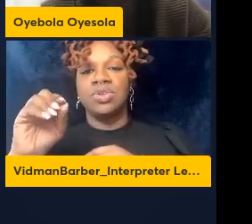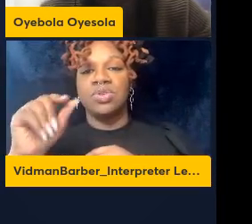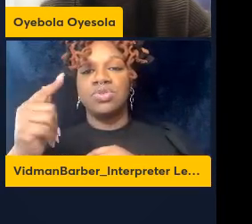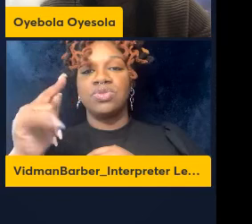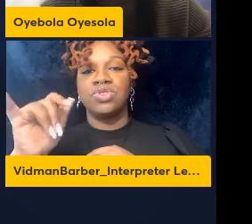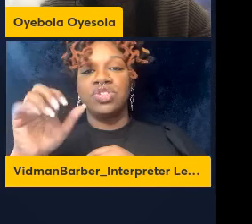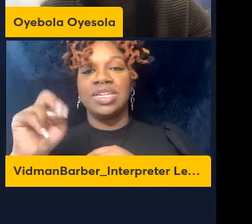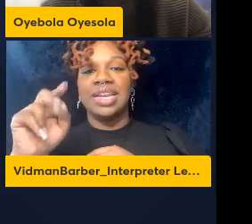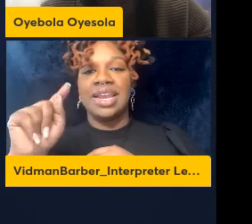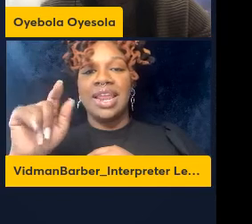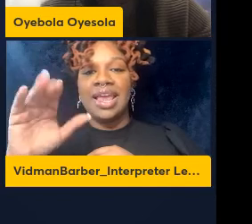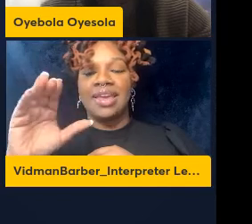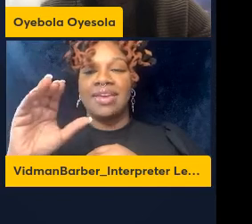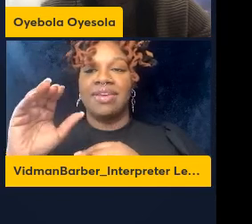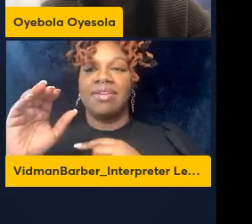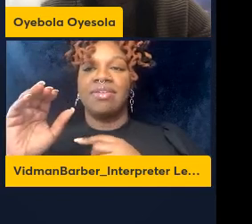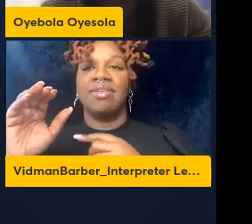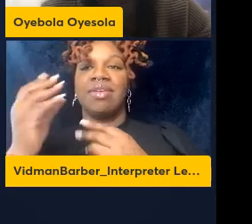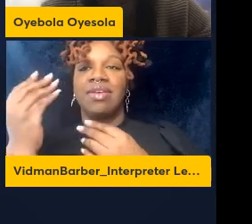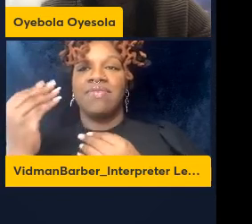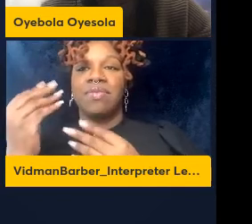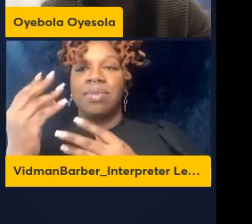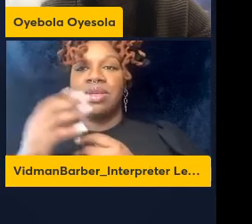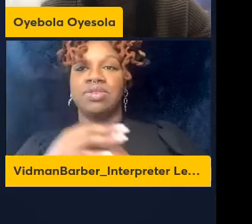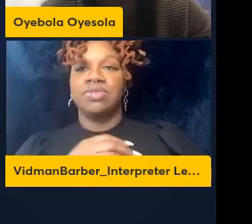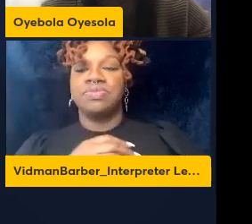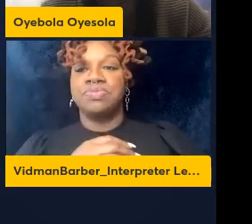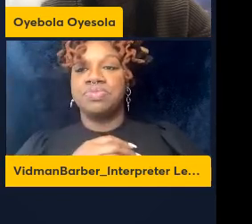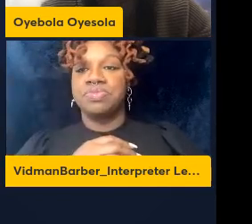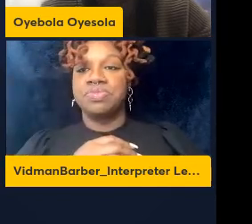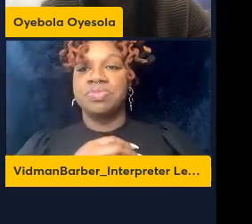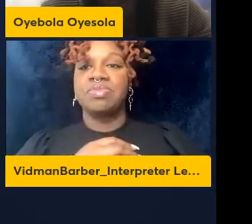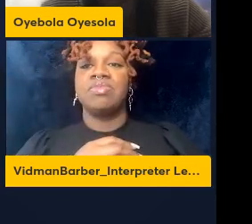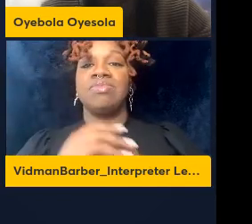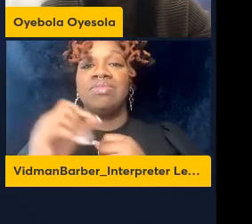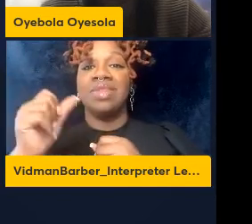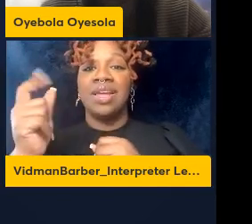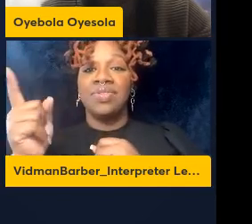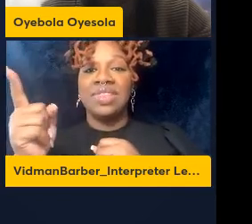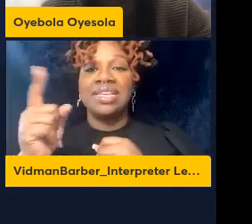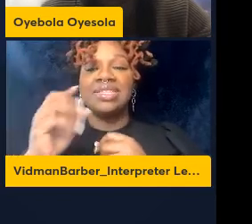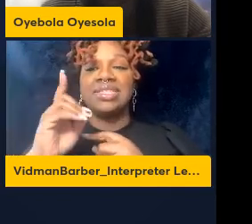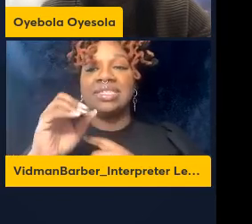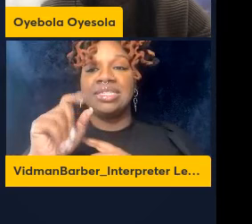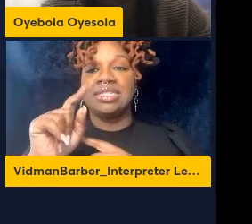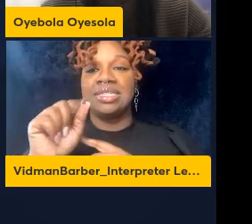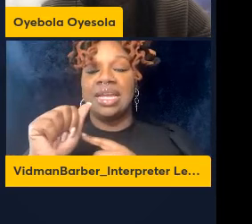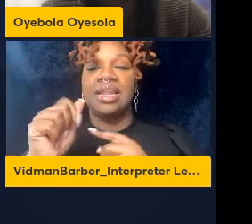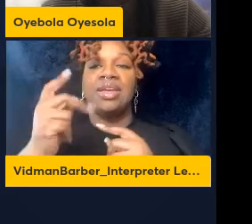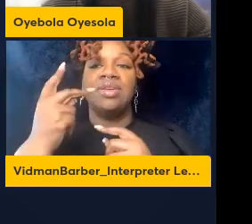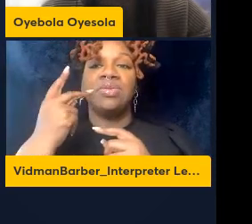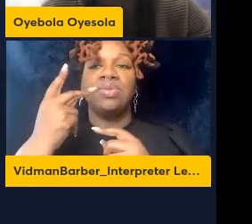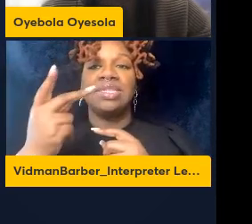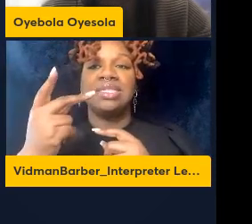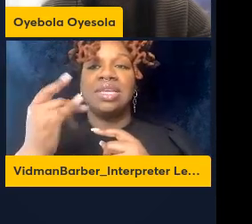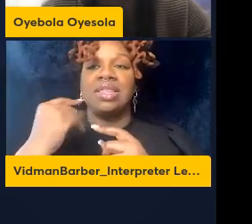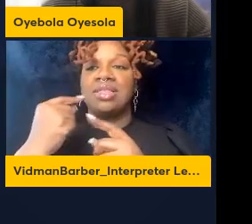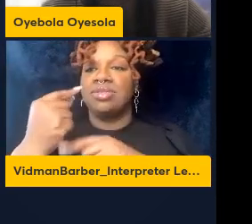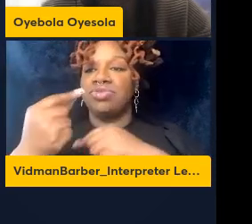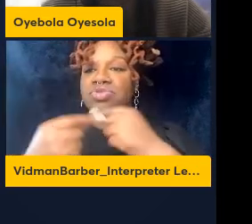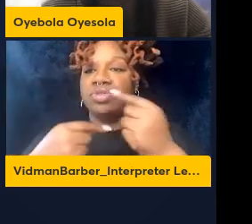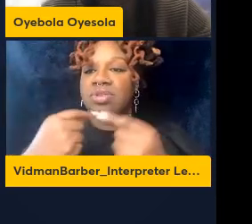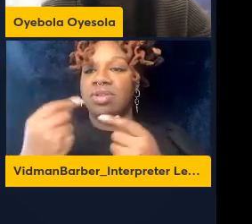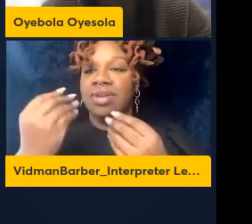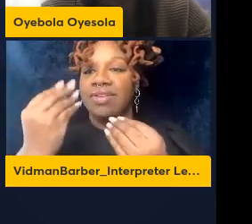quantify this and indeed when we did the quantification we see that the host genetic factor has the biggest